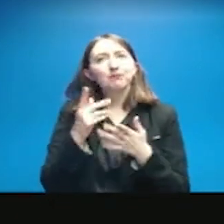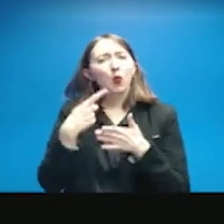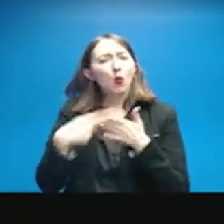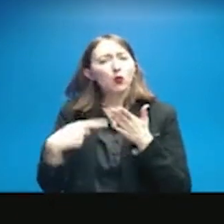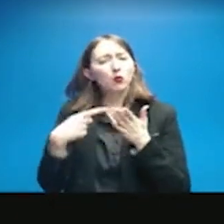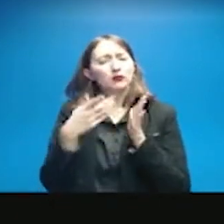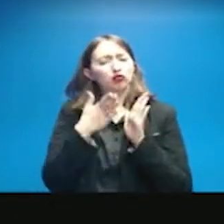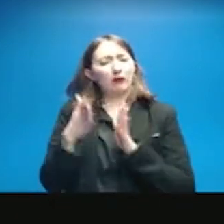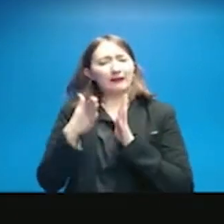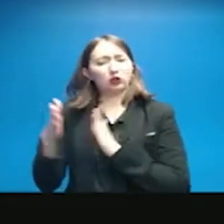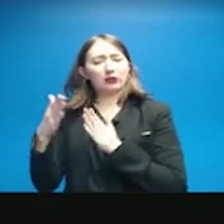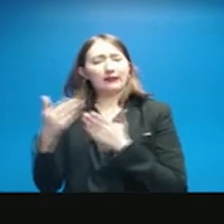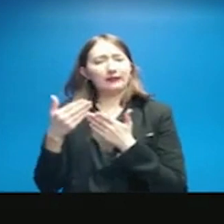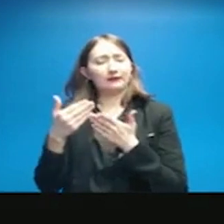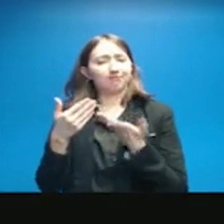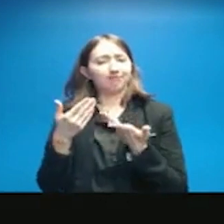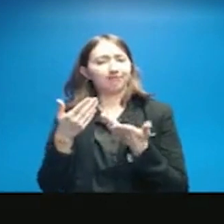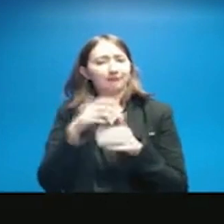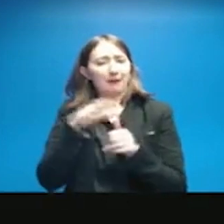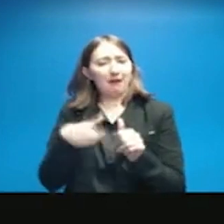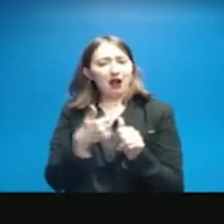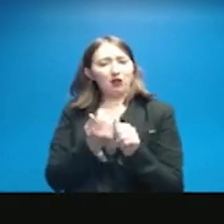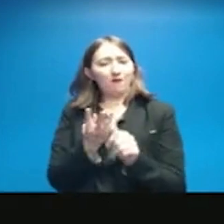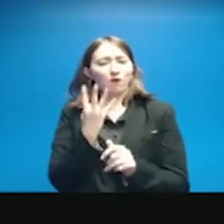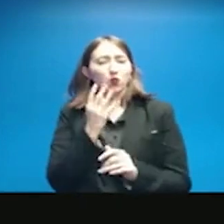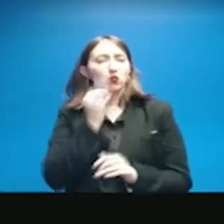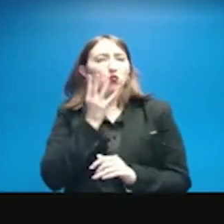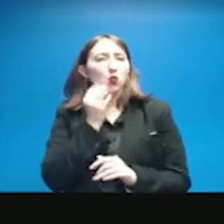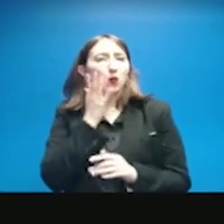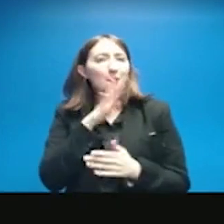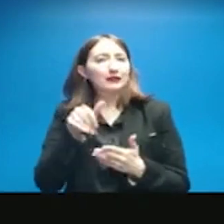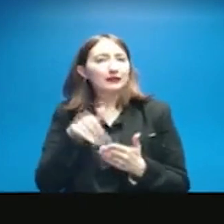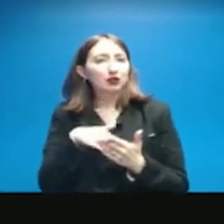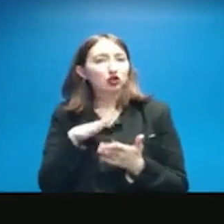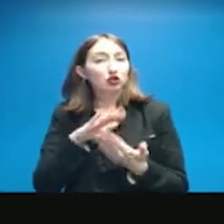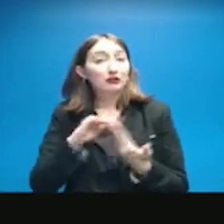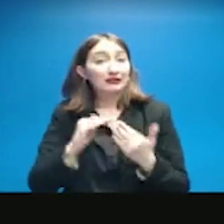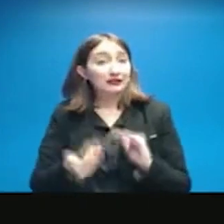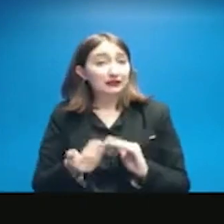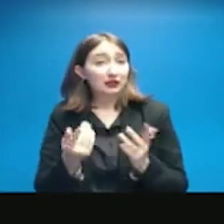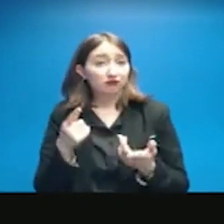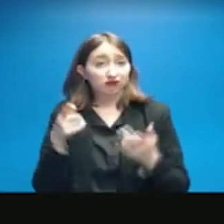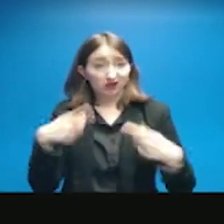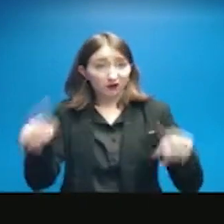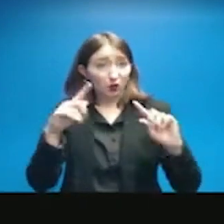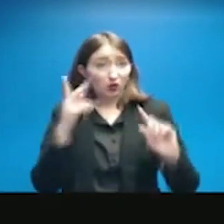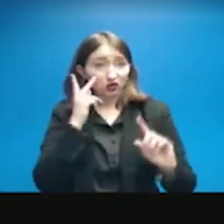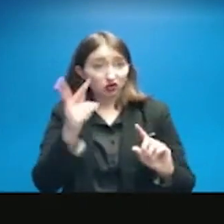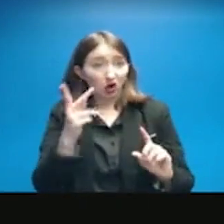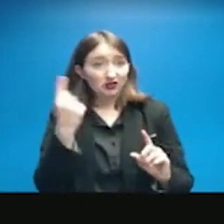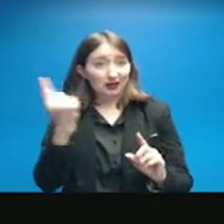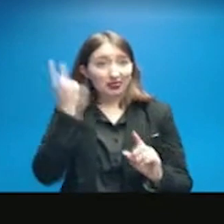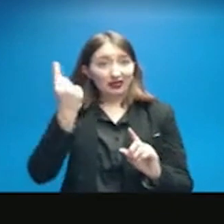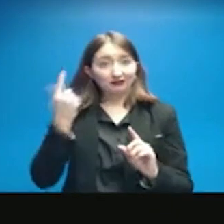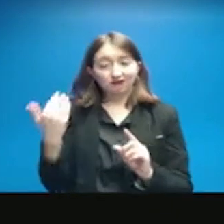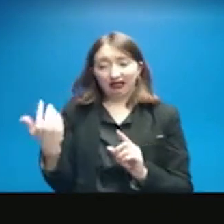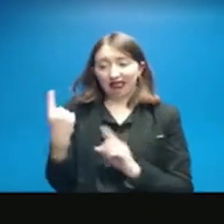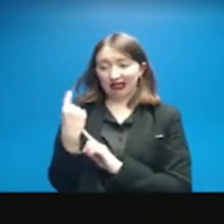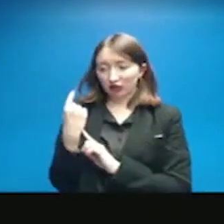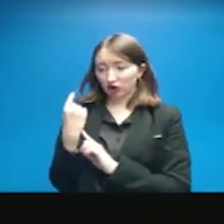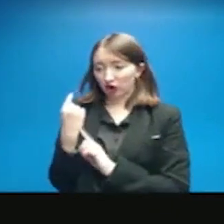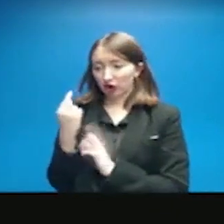behind the four warming centers in the city and whether you guys saw something that from last year's winter storm